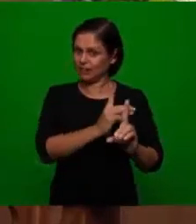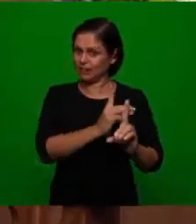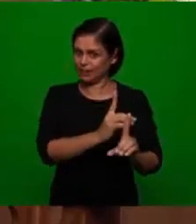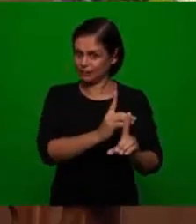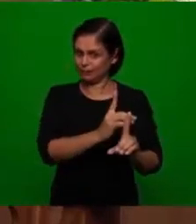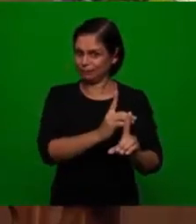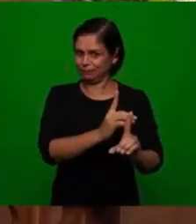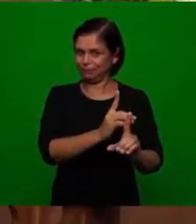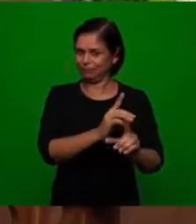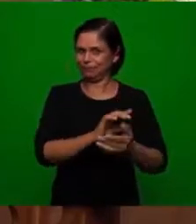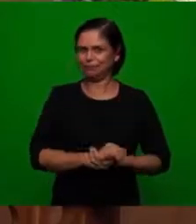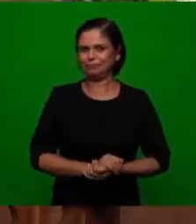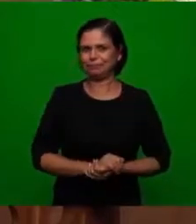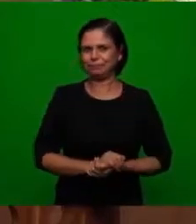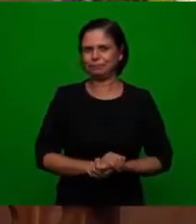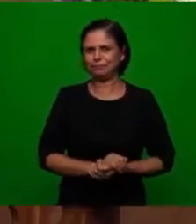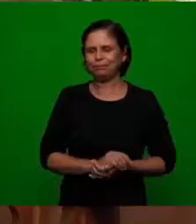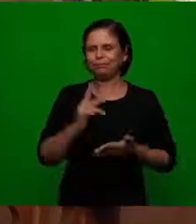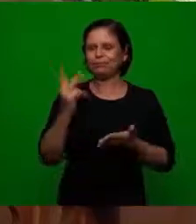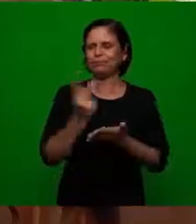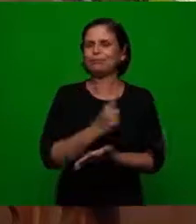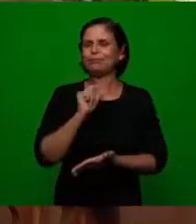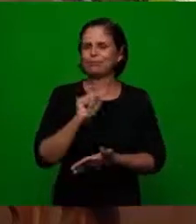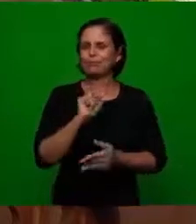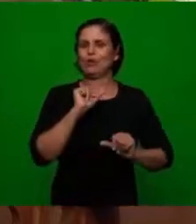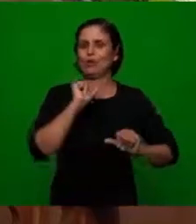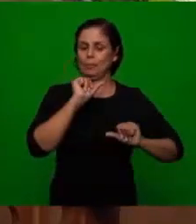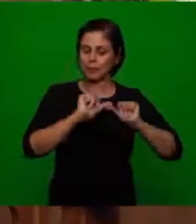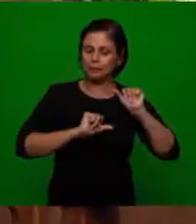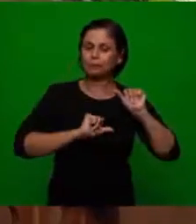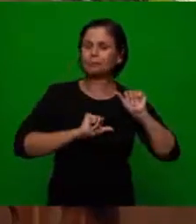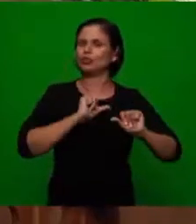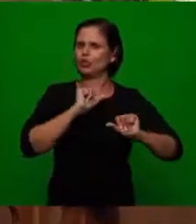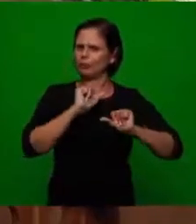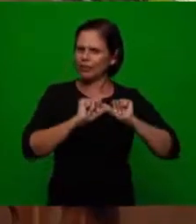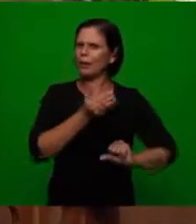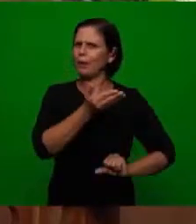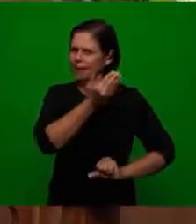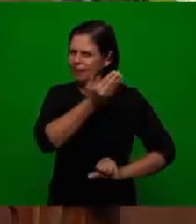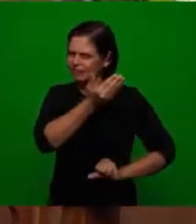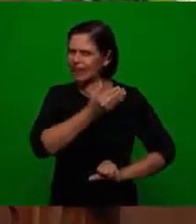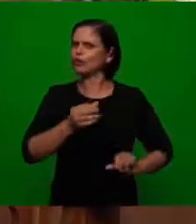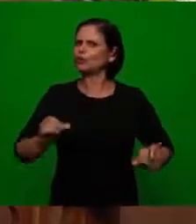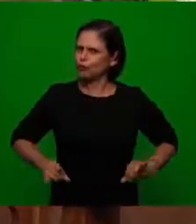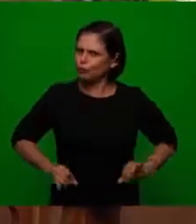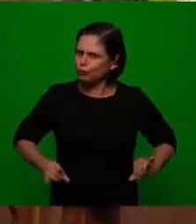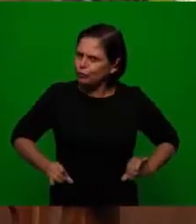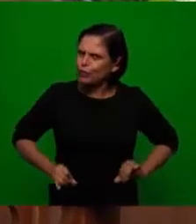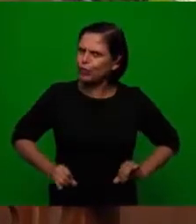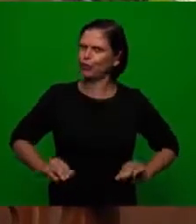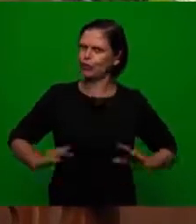promoted a transformation that was very painful at that time